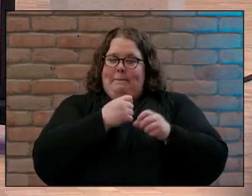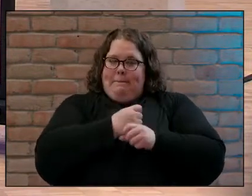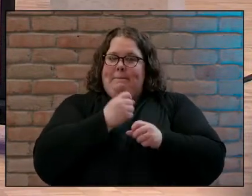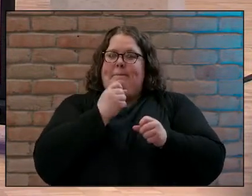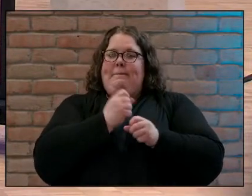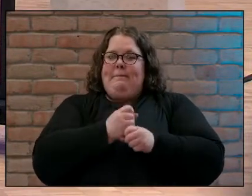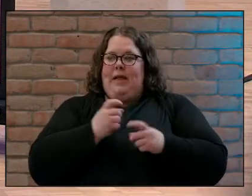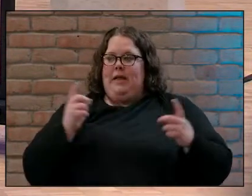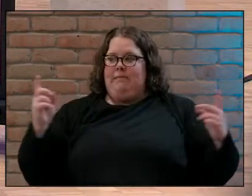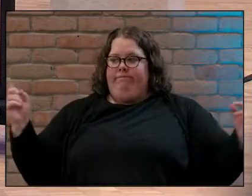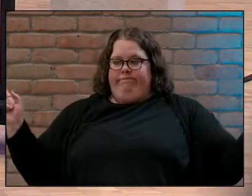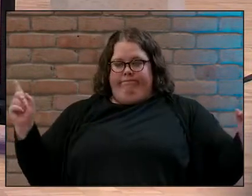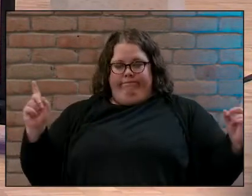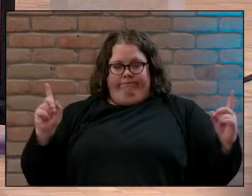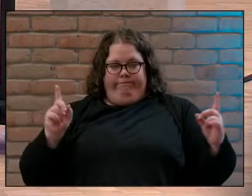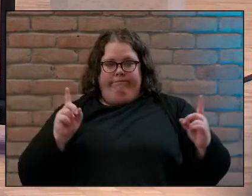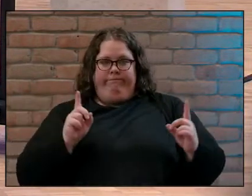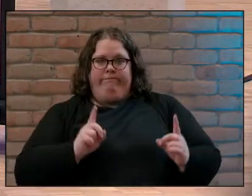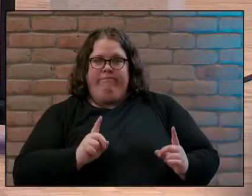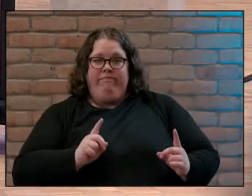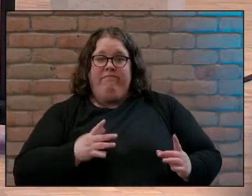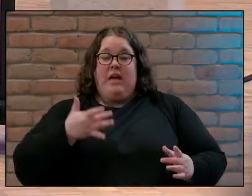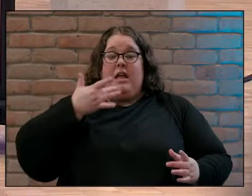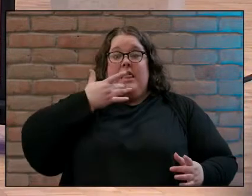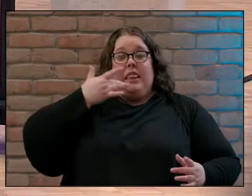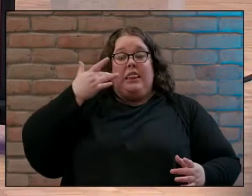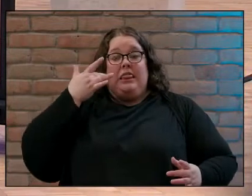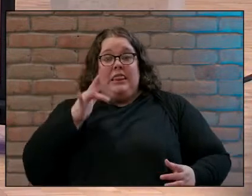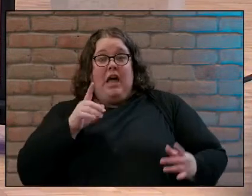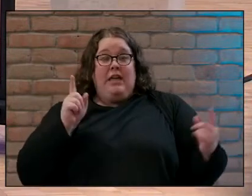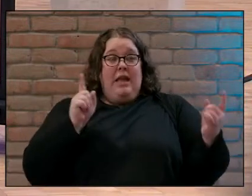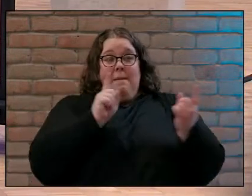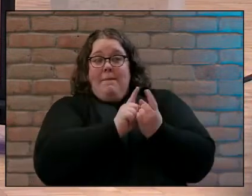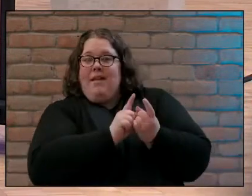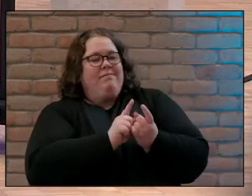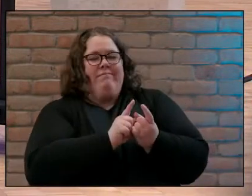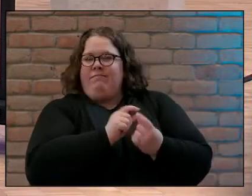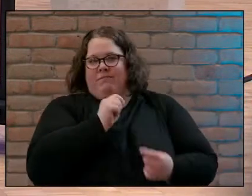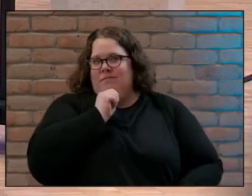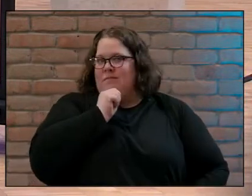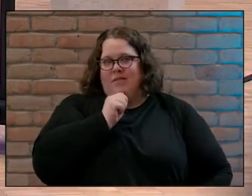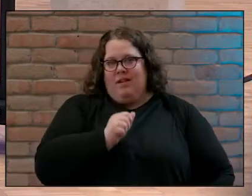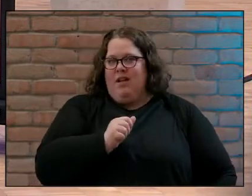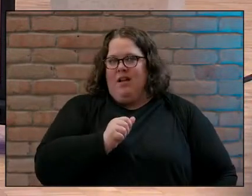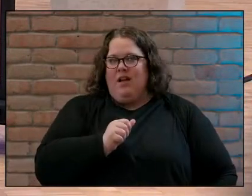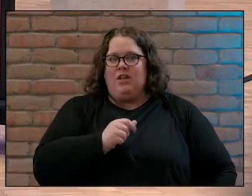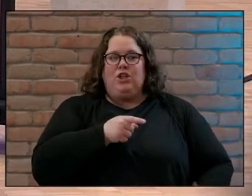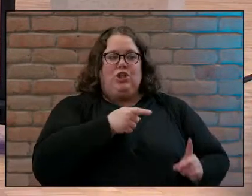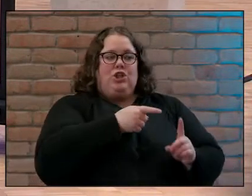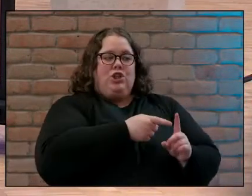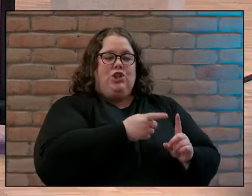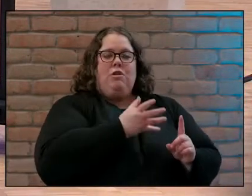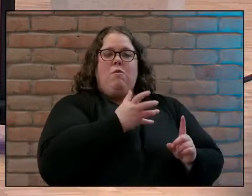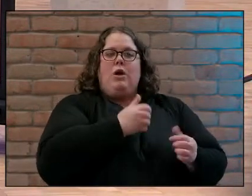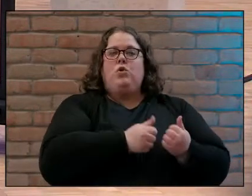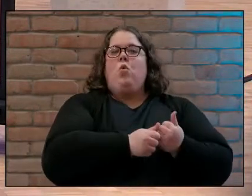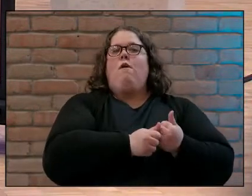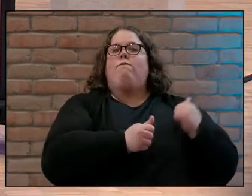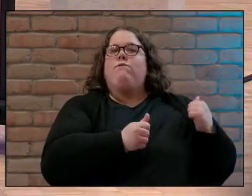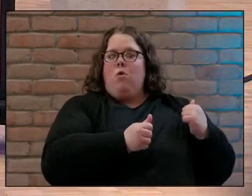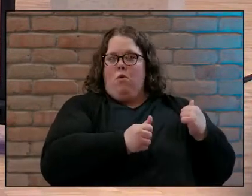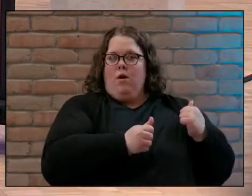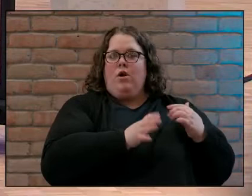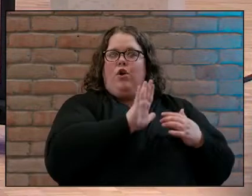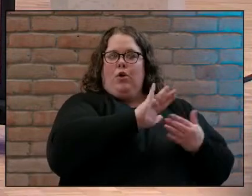this was not a coincidental meetup by any means while she was there to avoid the people in her community